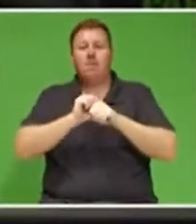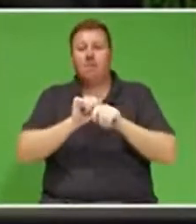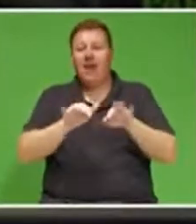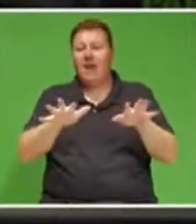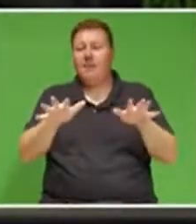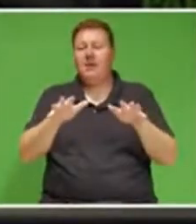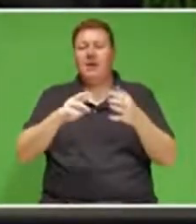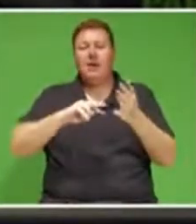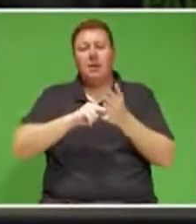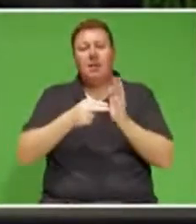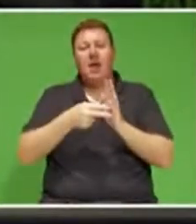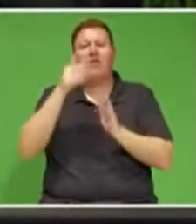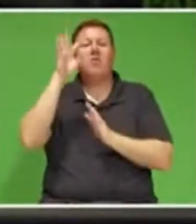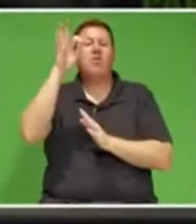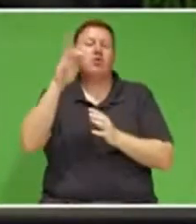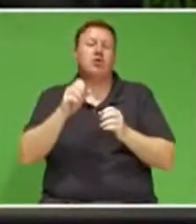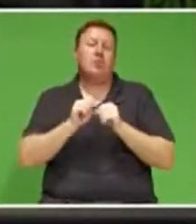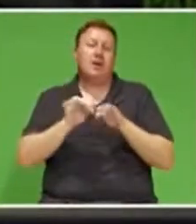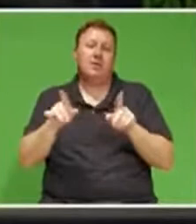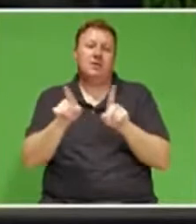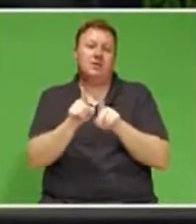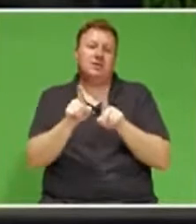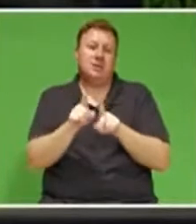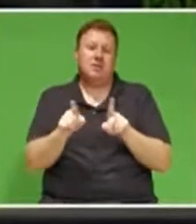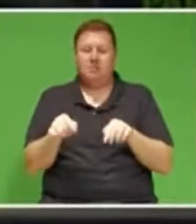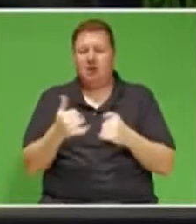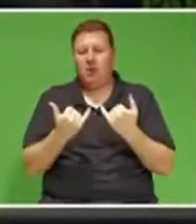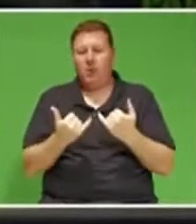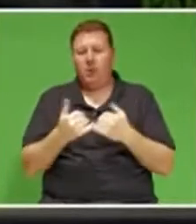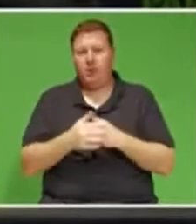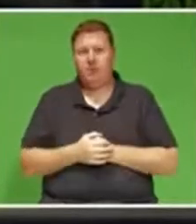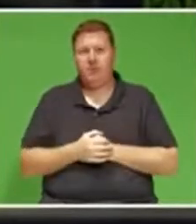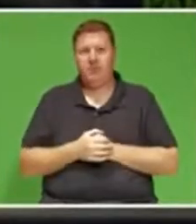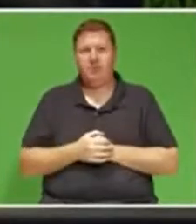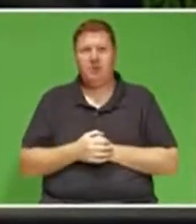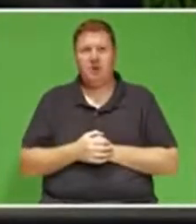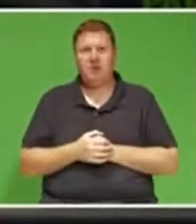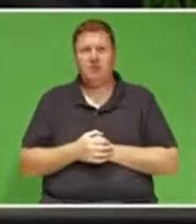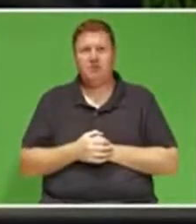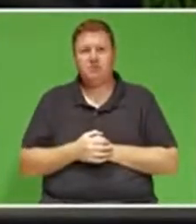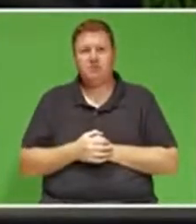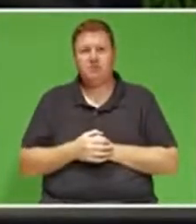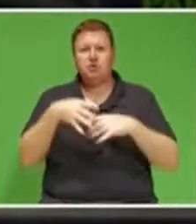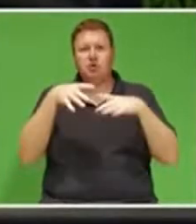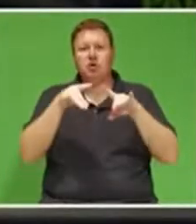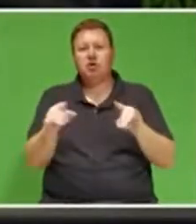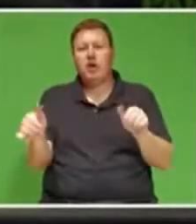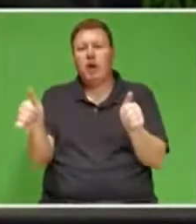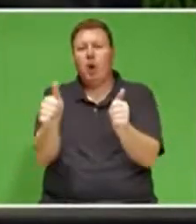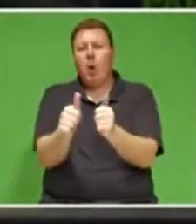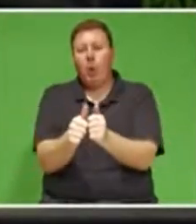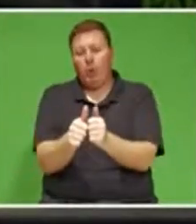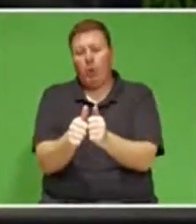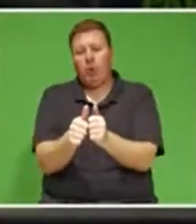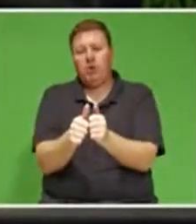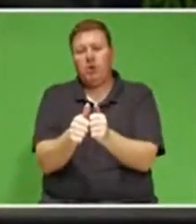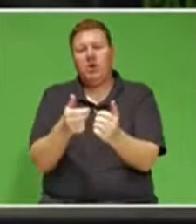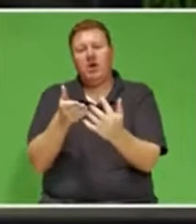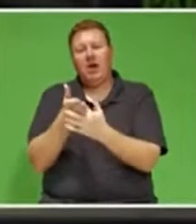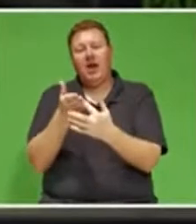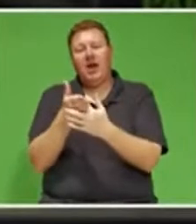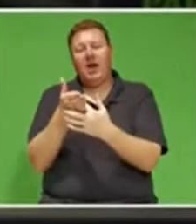pandemics as well. we are working as co-chair of the Access to COVID-19 Tools